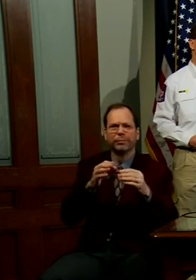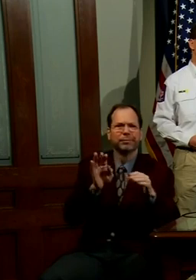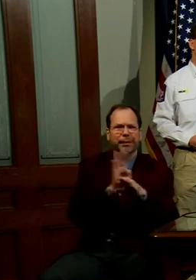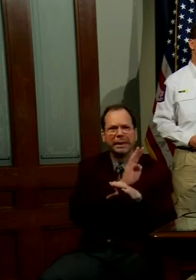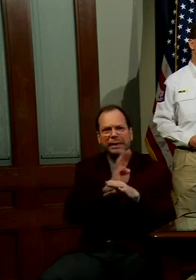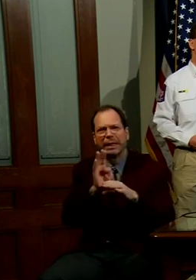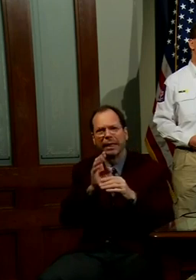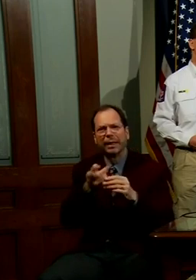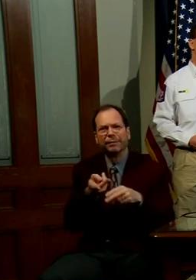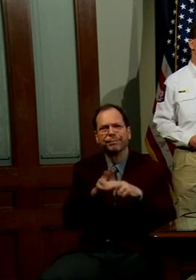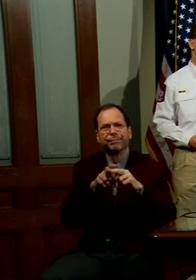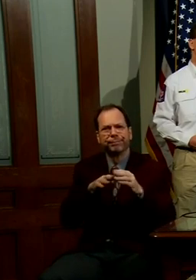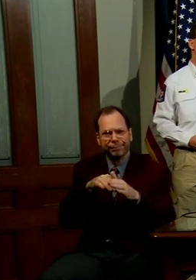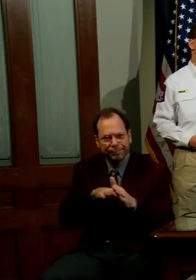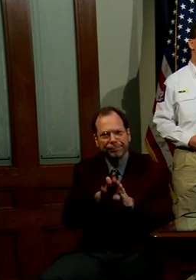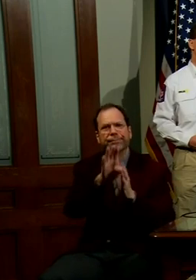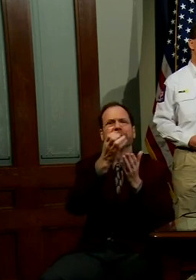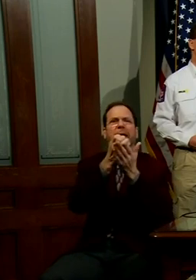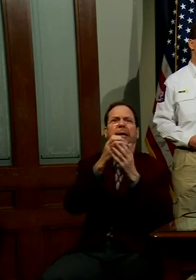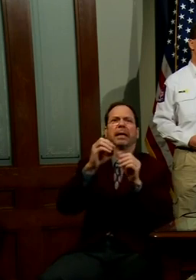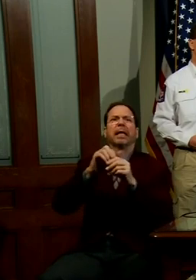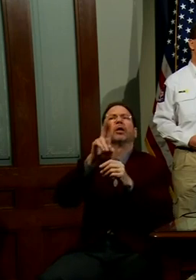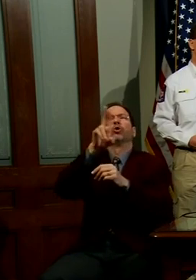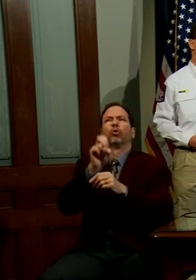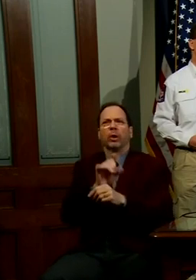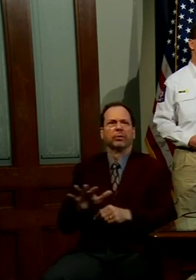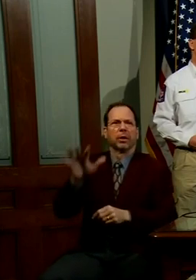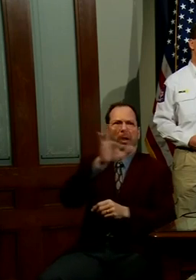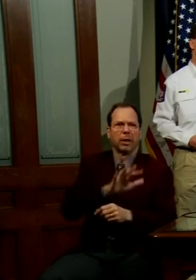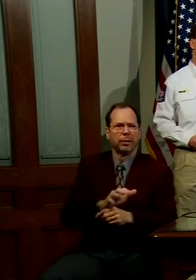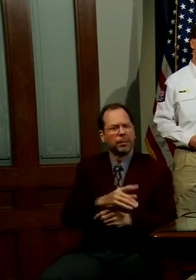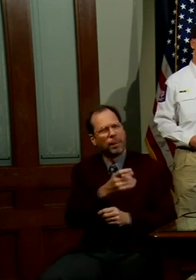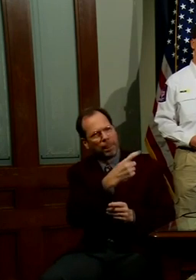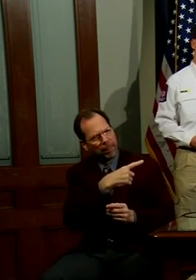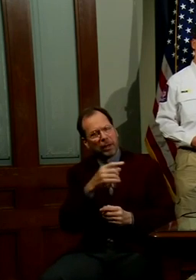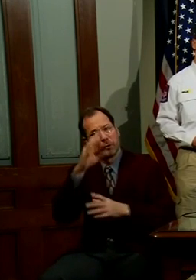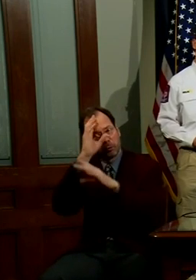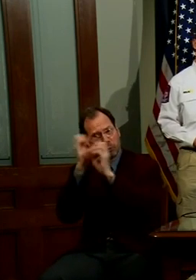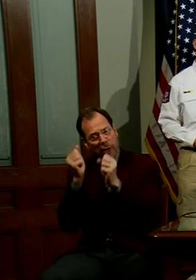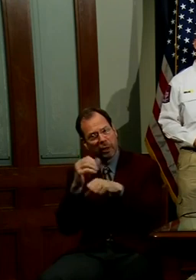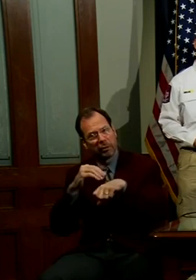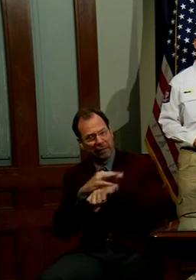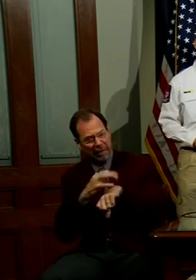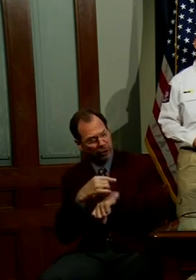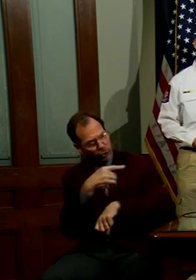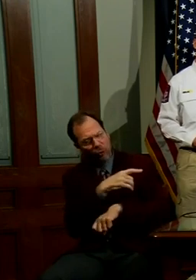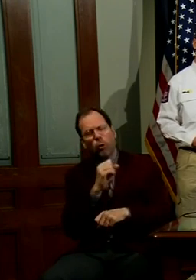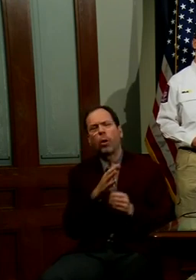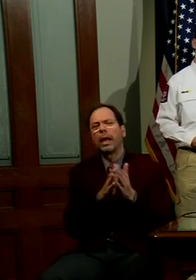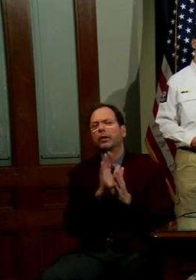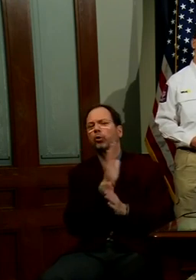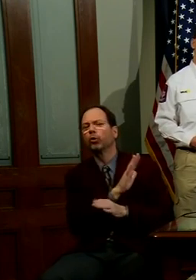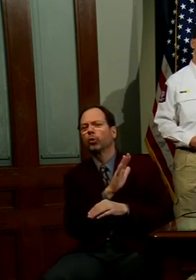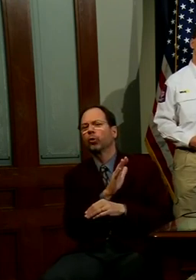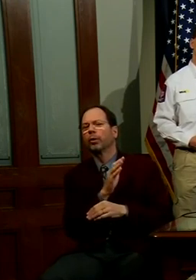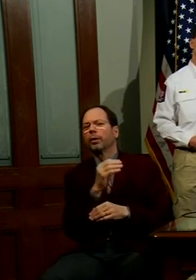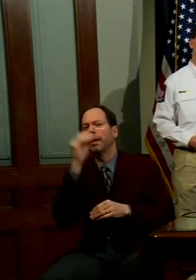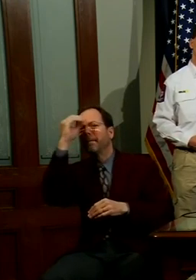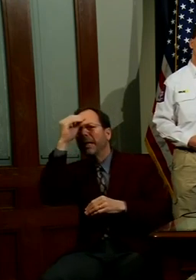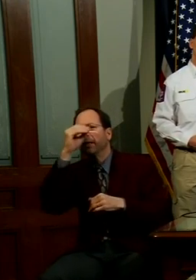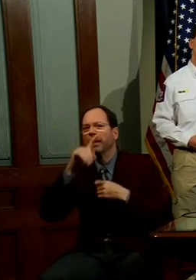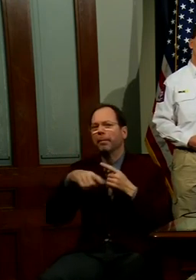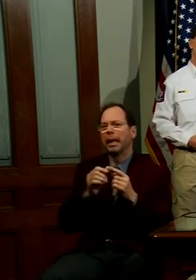of economic development in the United States. But was the president offering you counsel, or was he asking your advice about how to